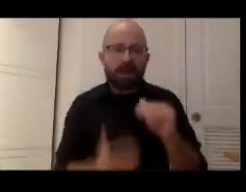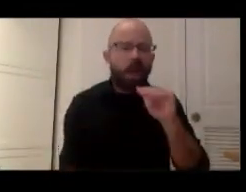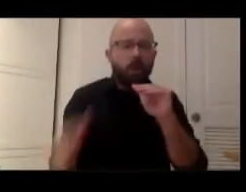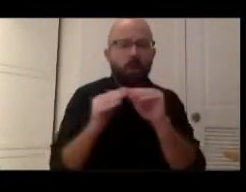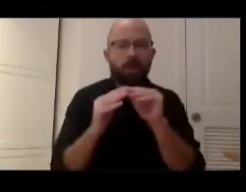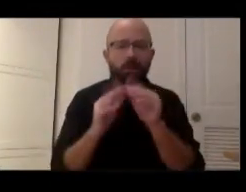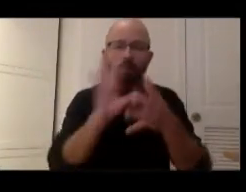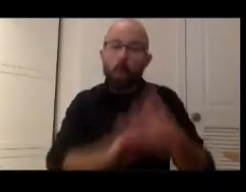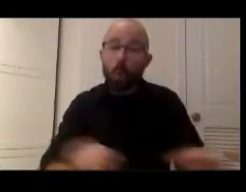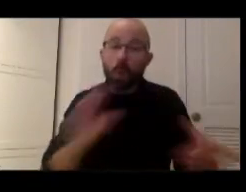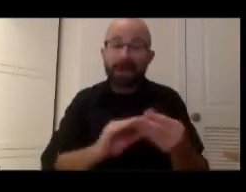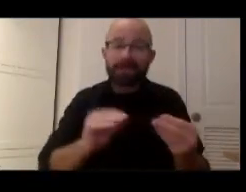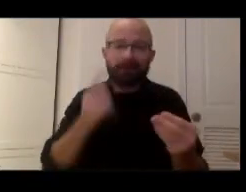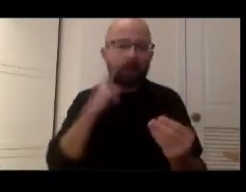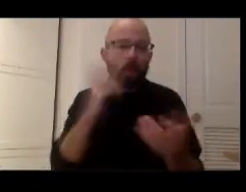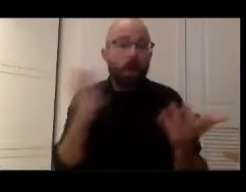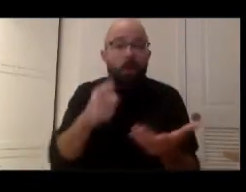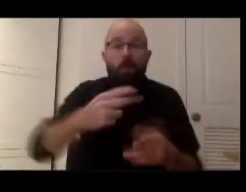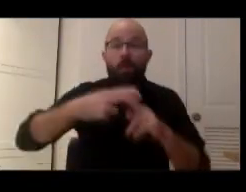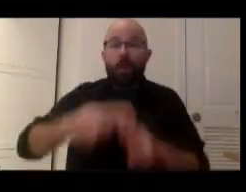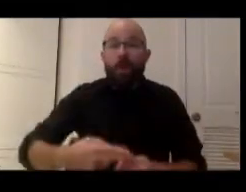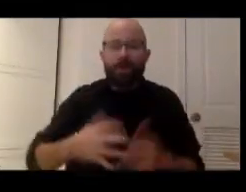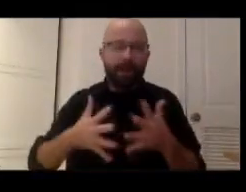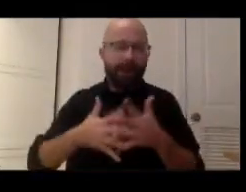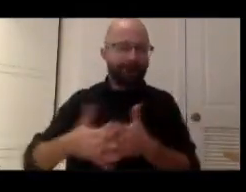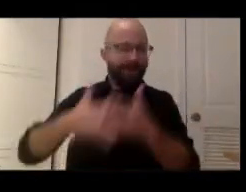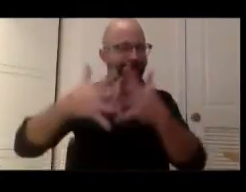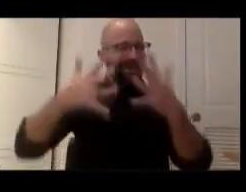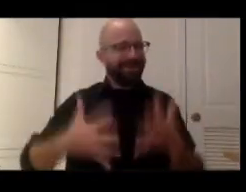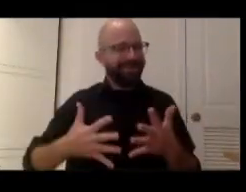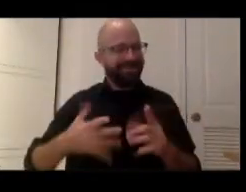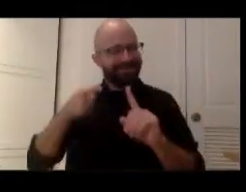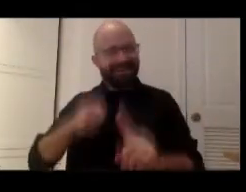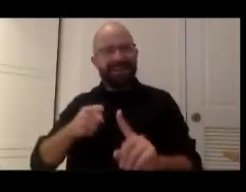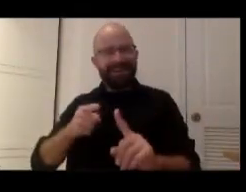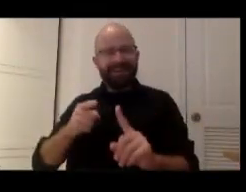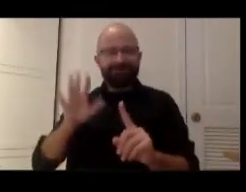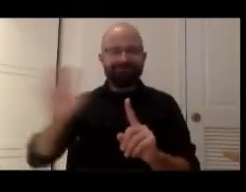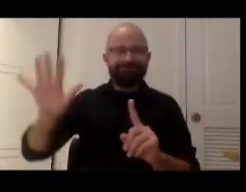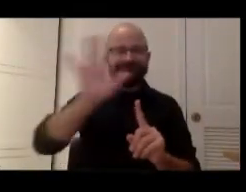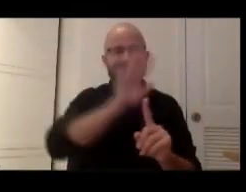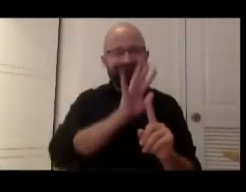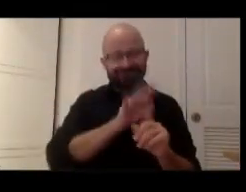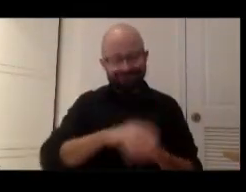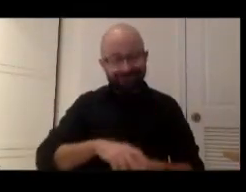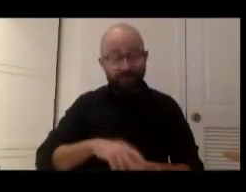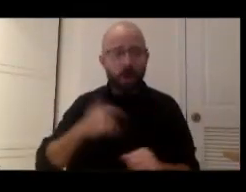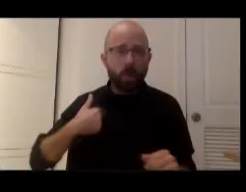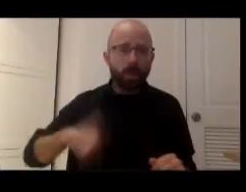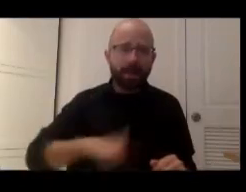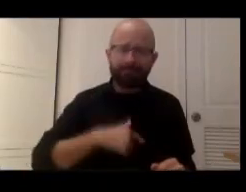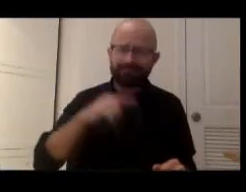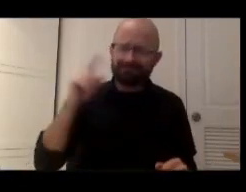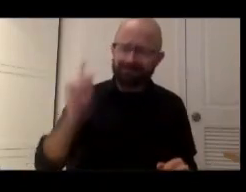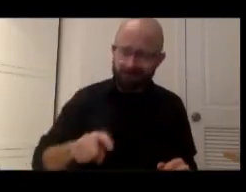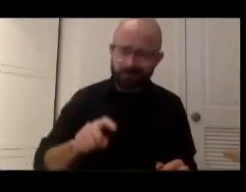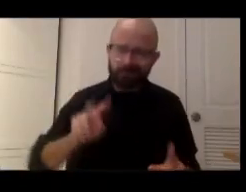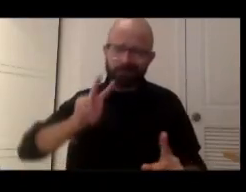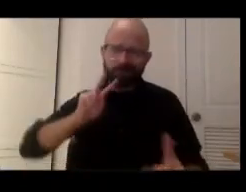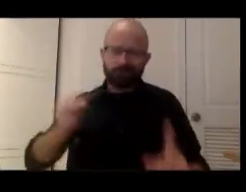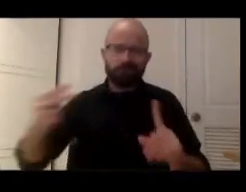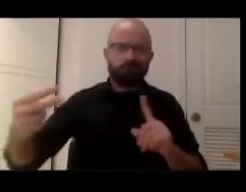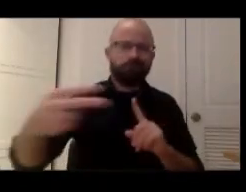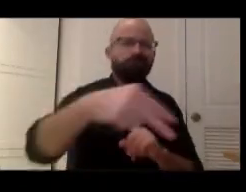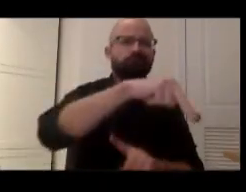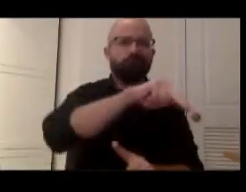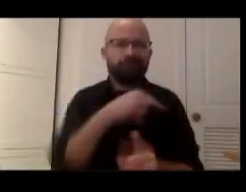call America the Americas um you know we we have to have different perspectives and they have